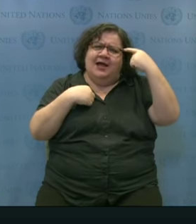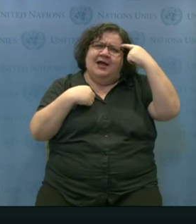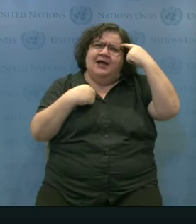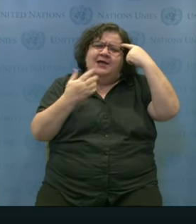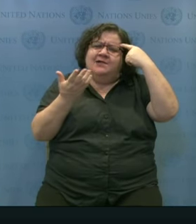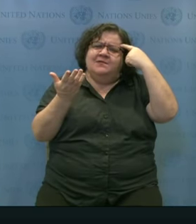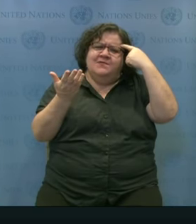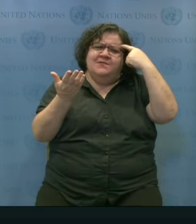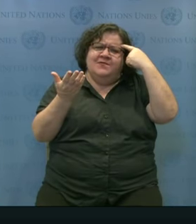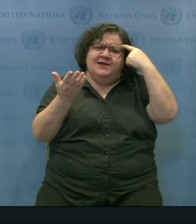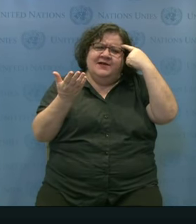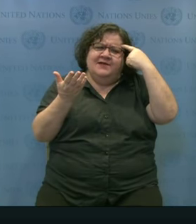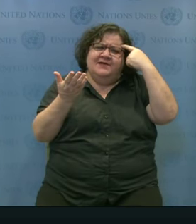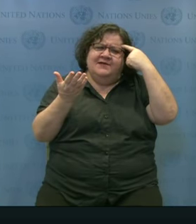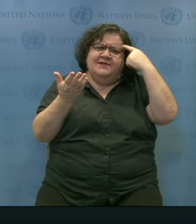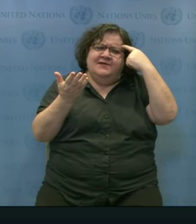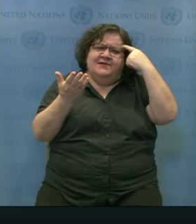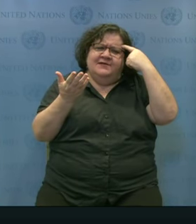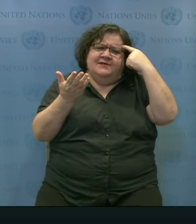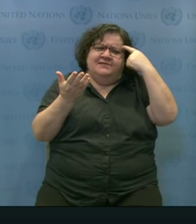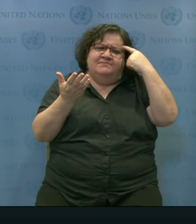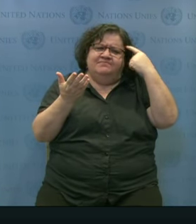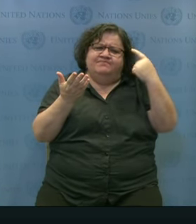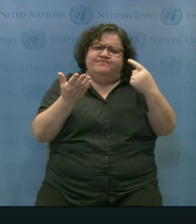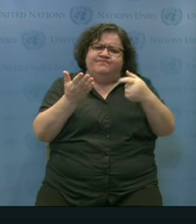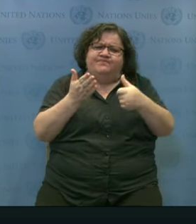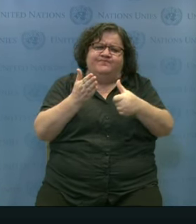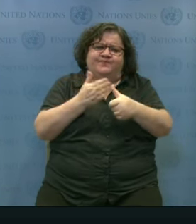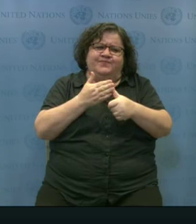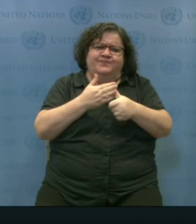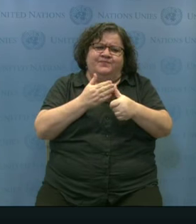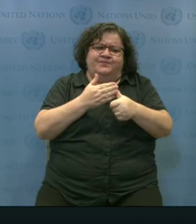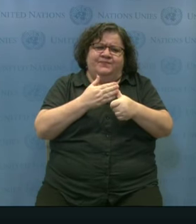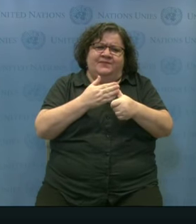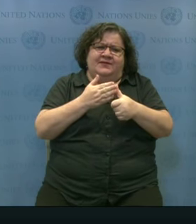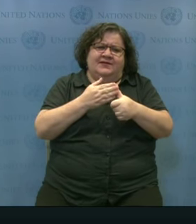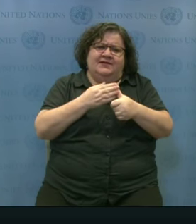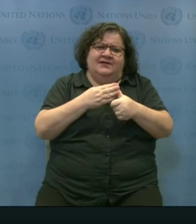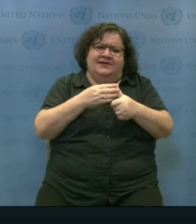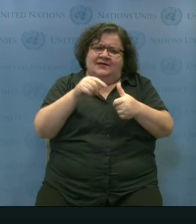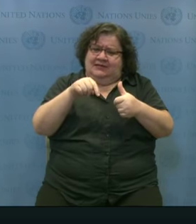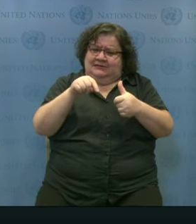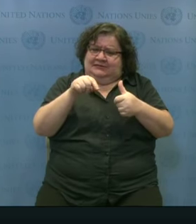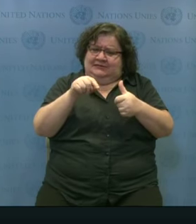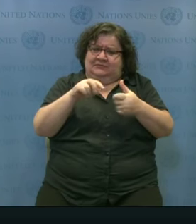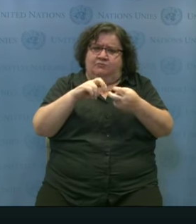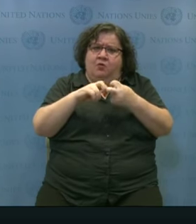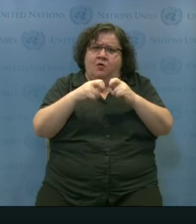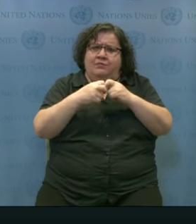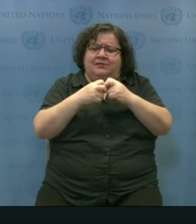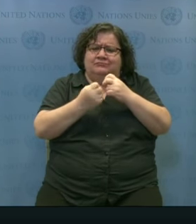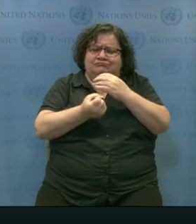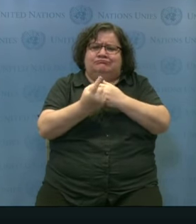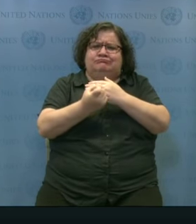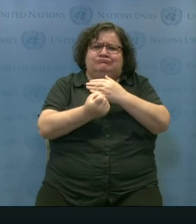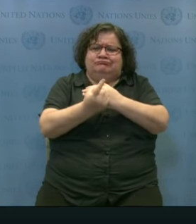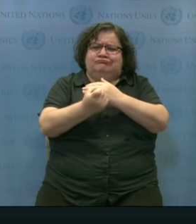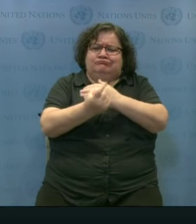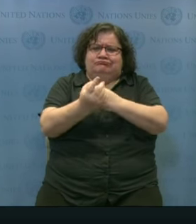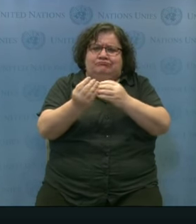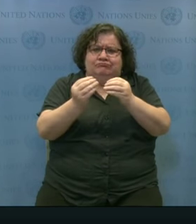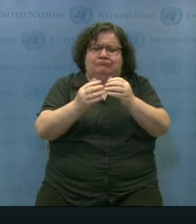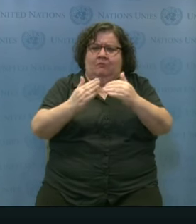increasing importance over the last couple of years, which is great. But